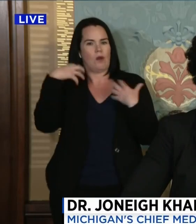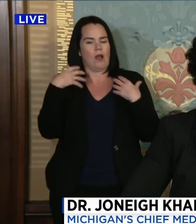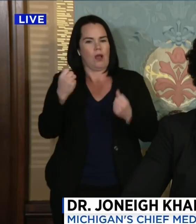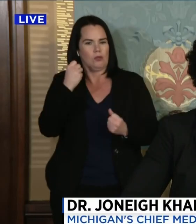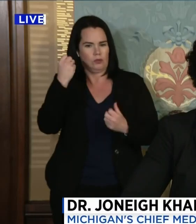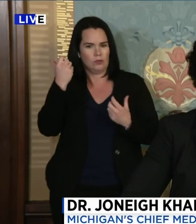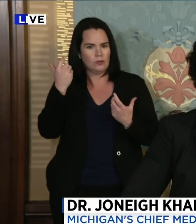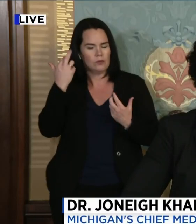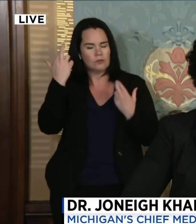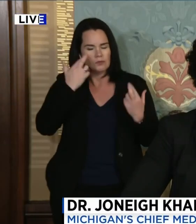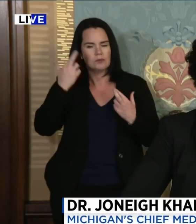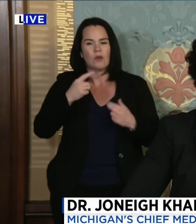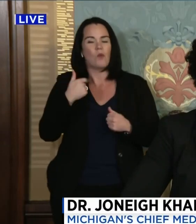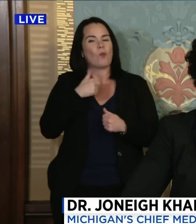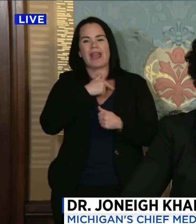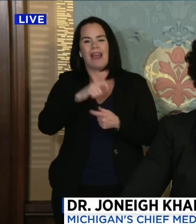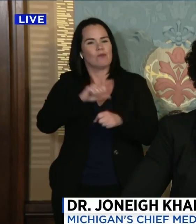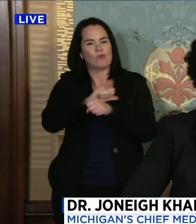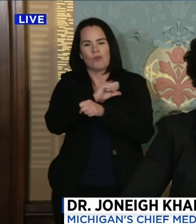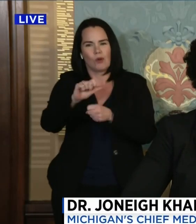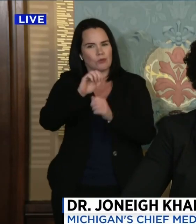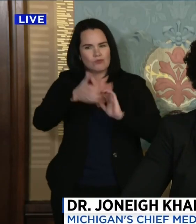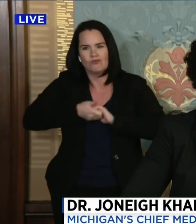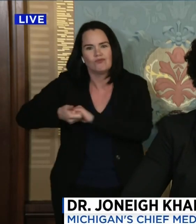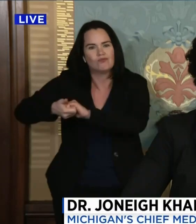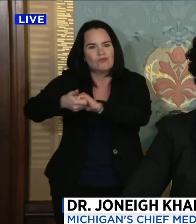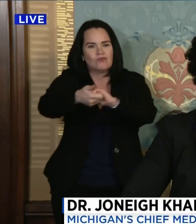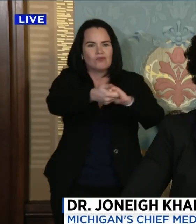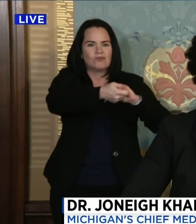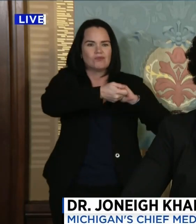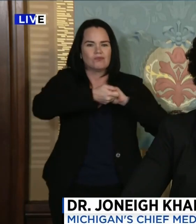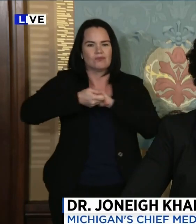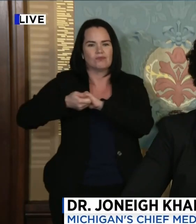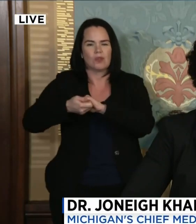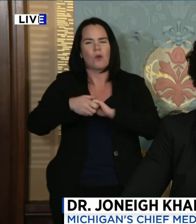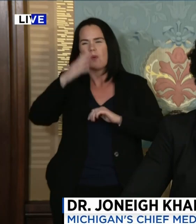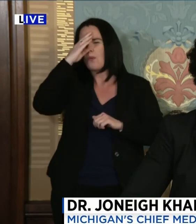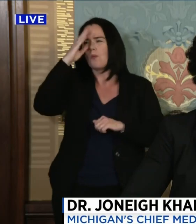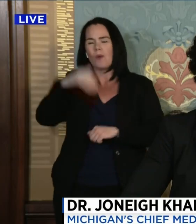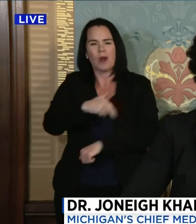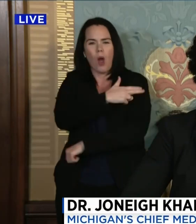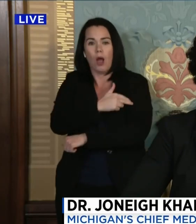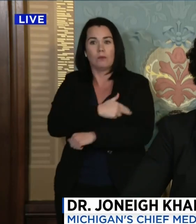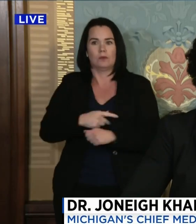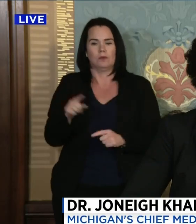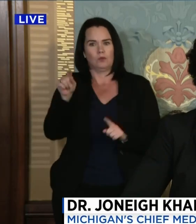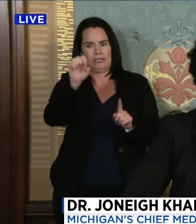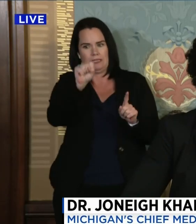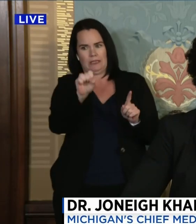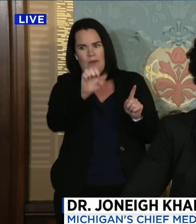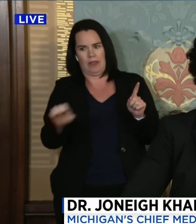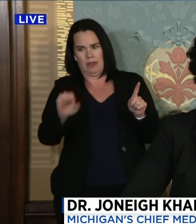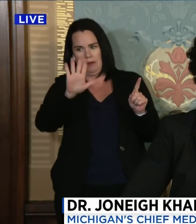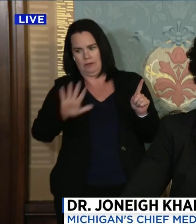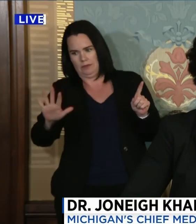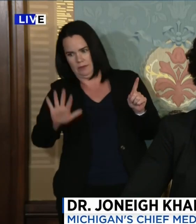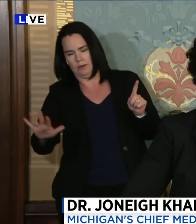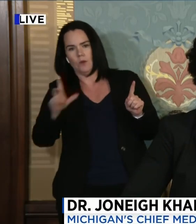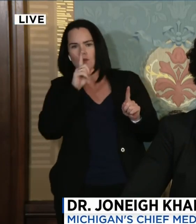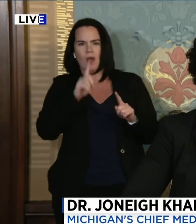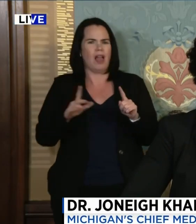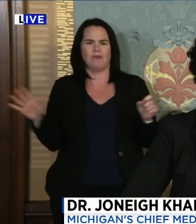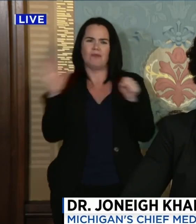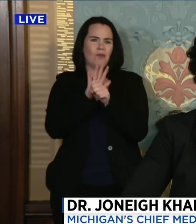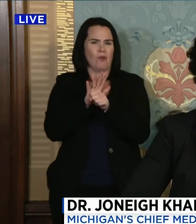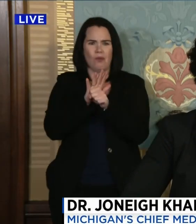resources. We know that our hospitals especially in southeast Michigan are at capacity. They're running out of ventilators.